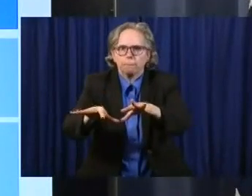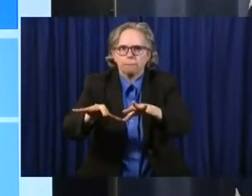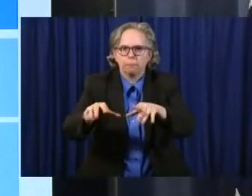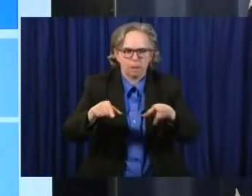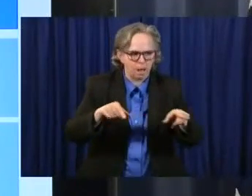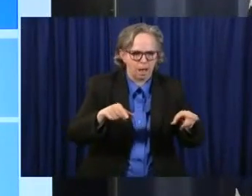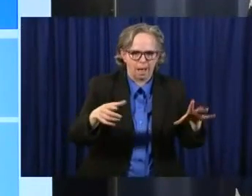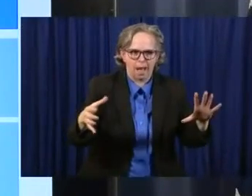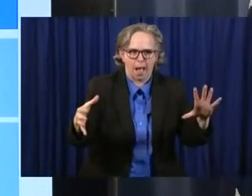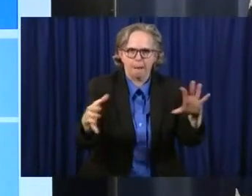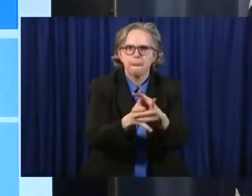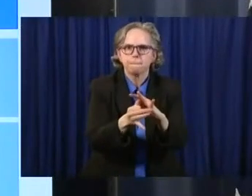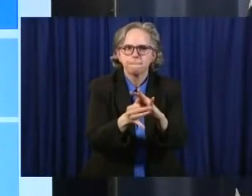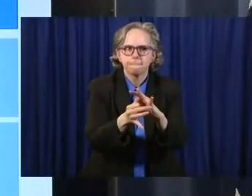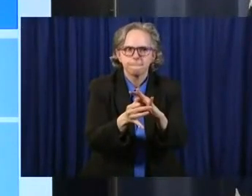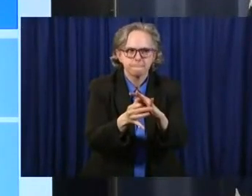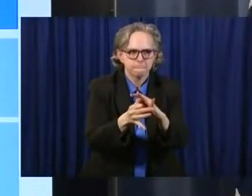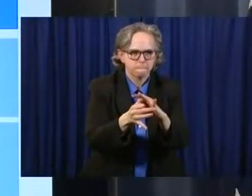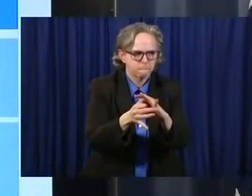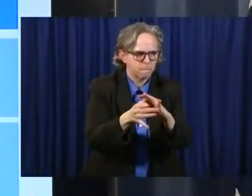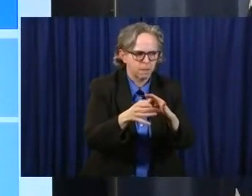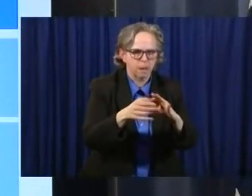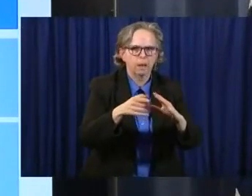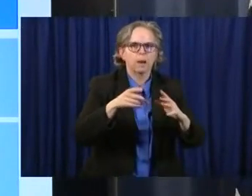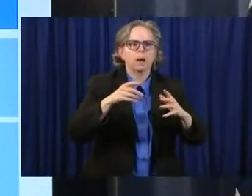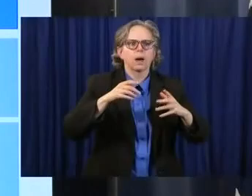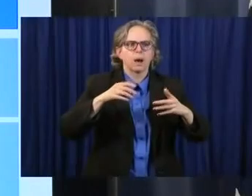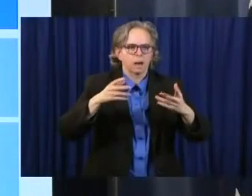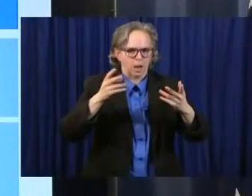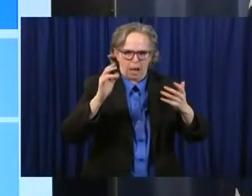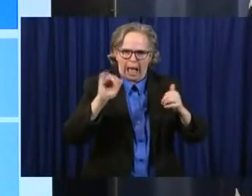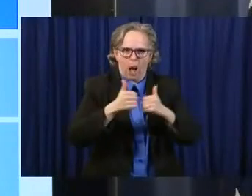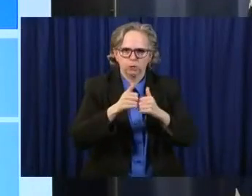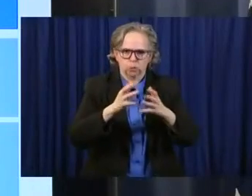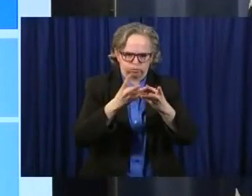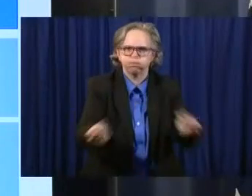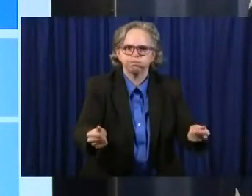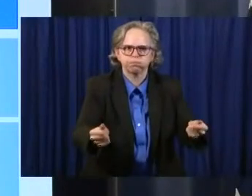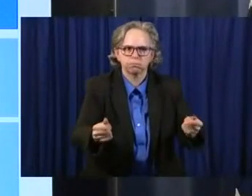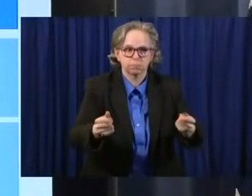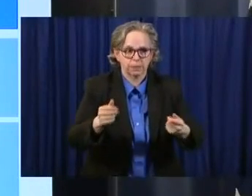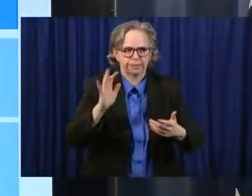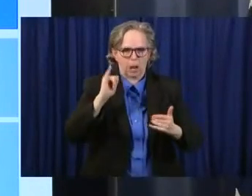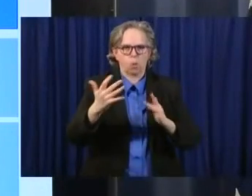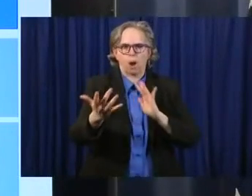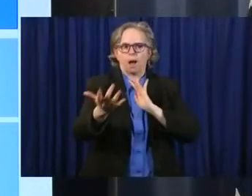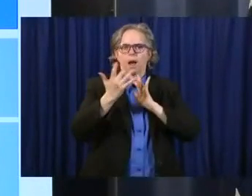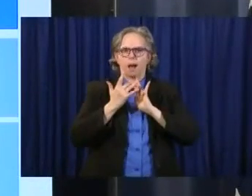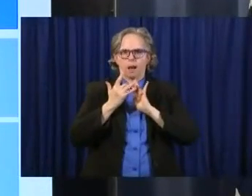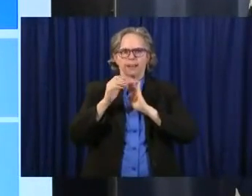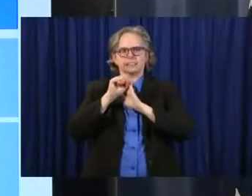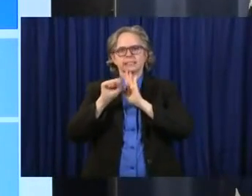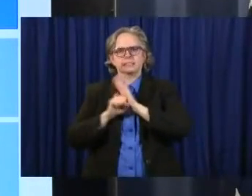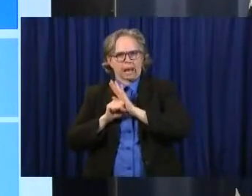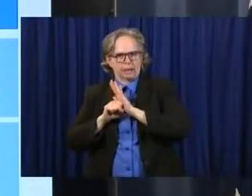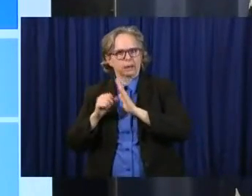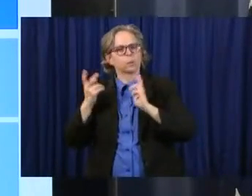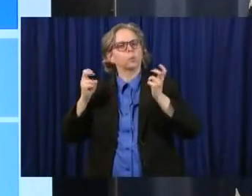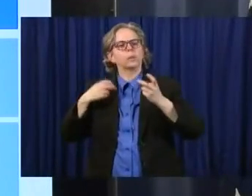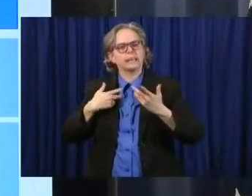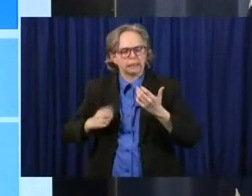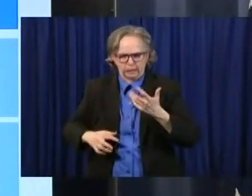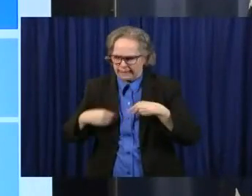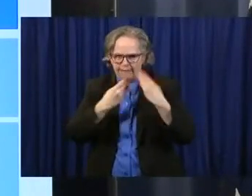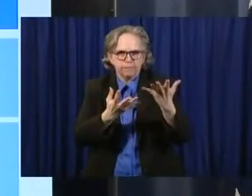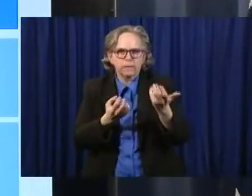number of people in the community to solve a situation. And then they'll reach out to the state health department and we'll come alongside in a nursing home that